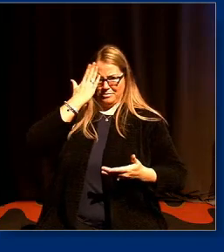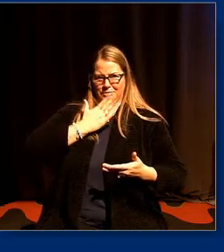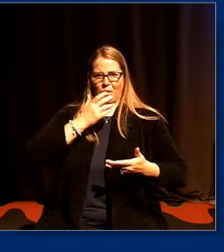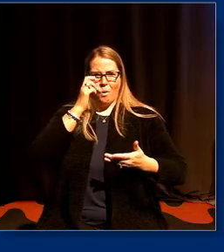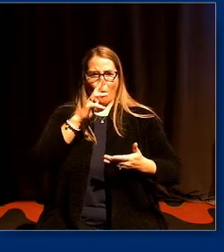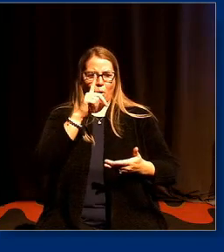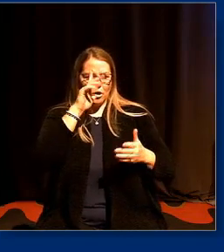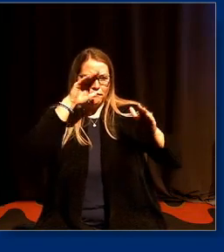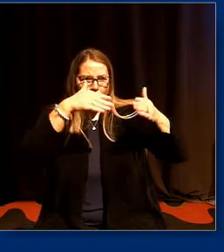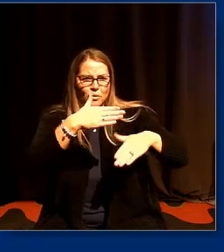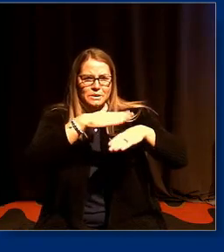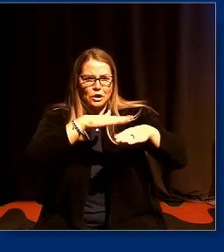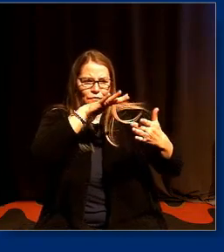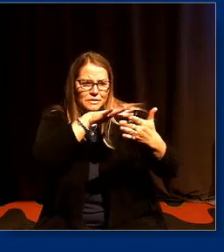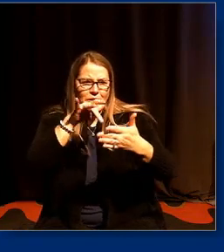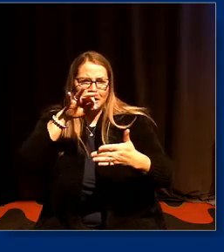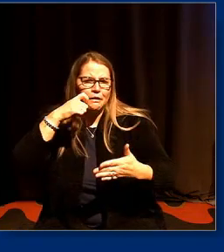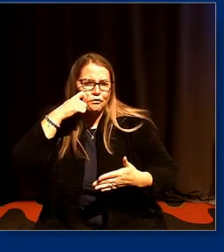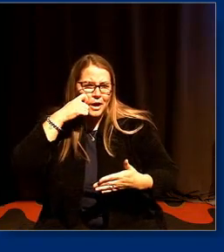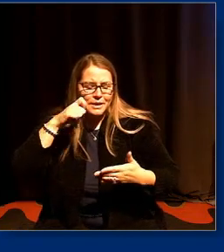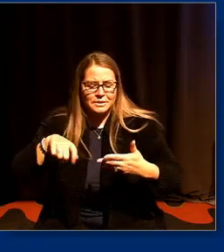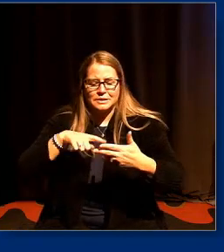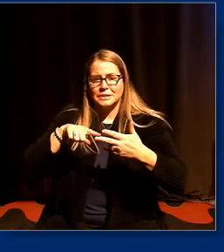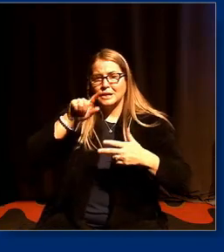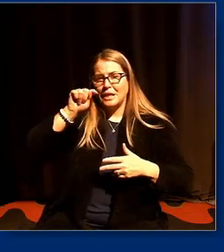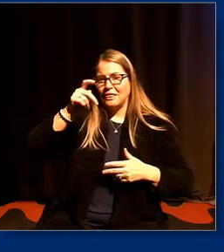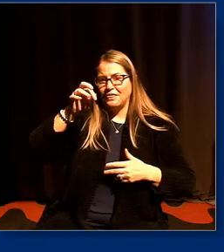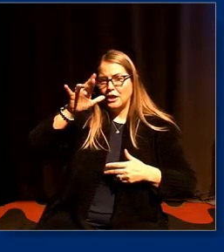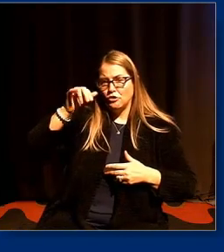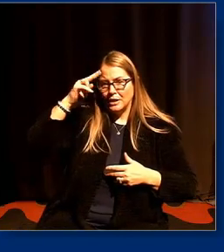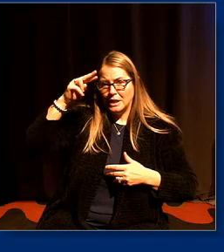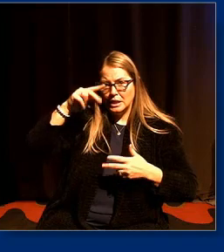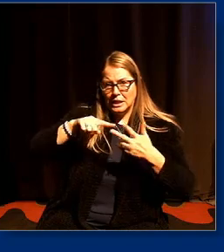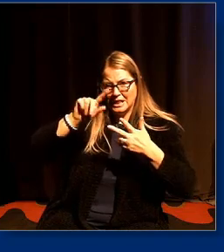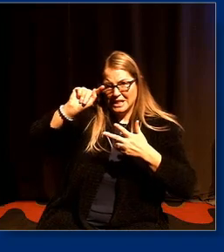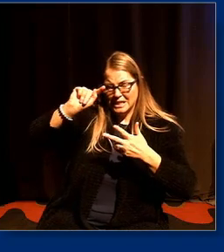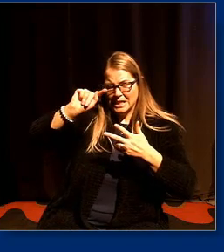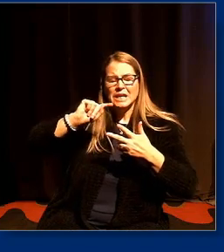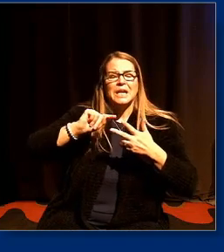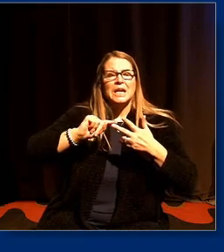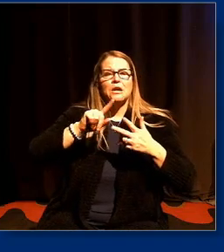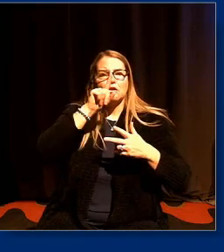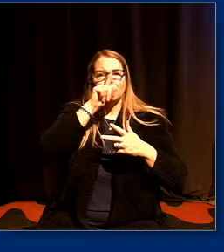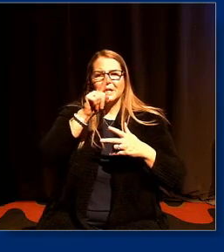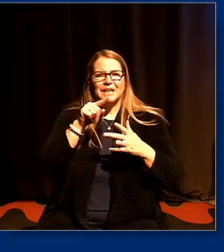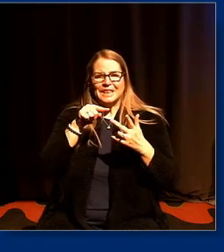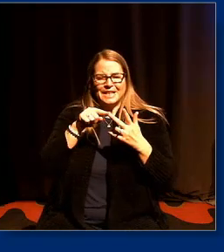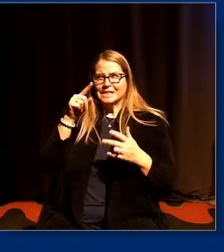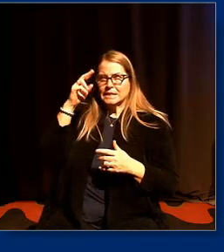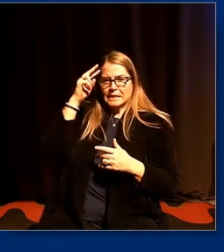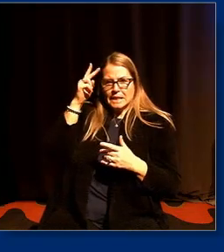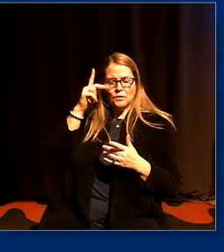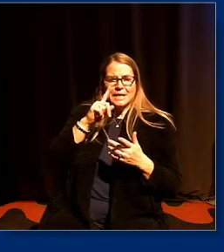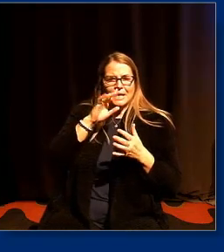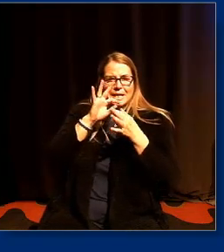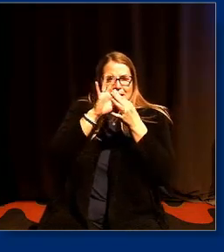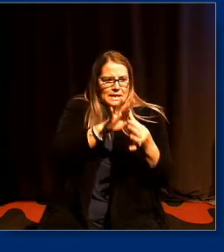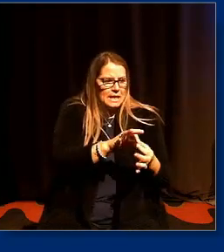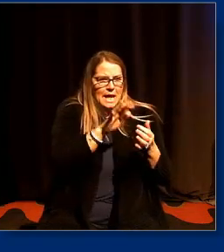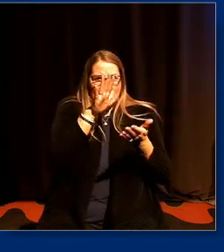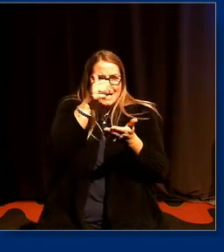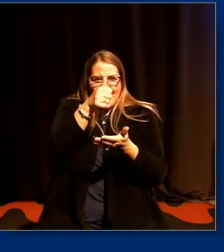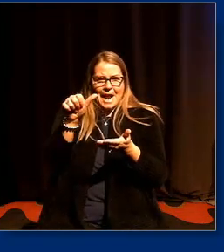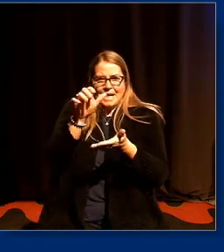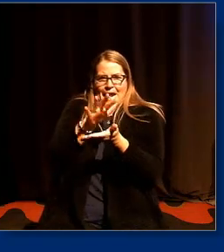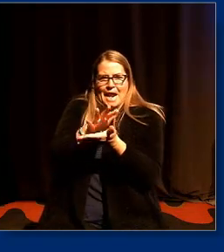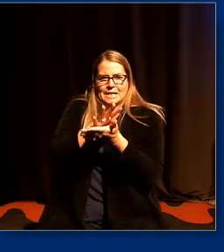opposing racism and theory because this is just as theoretical just as academic as